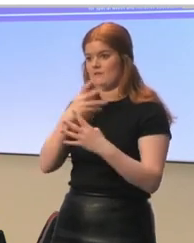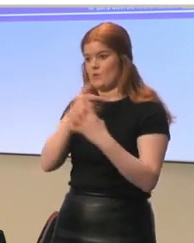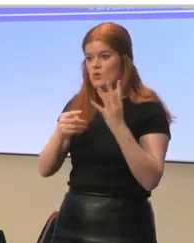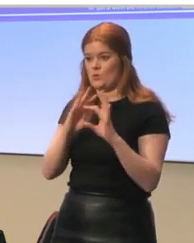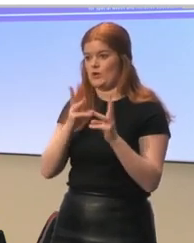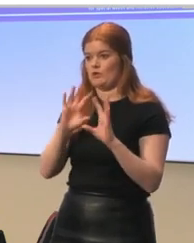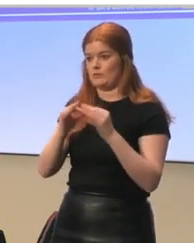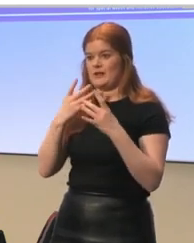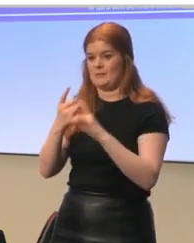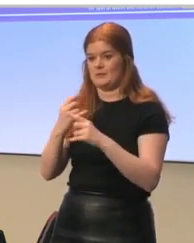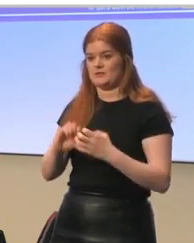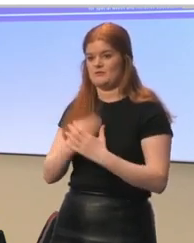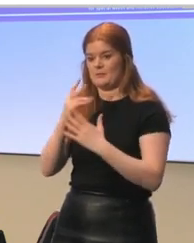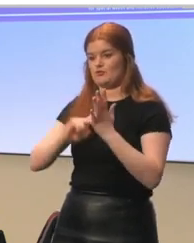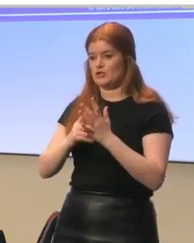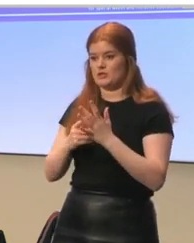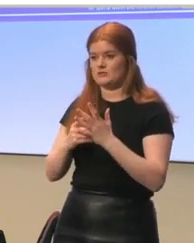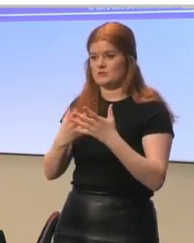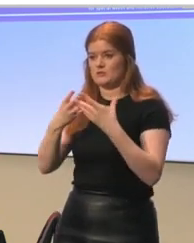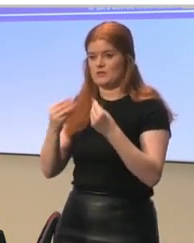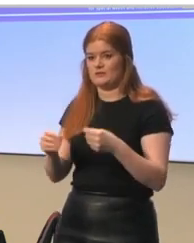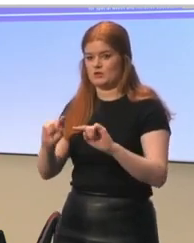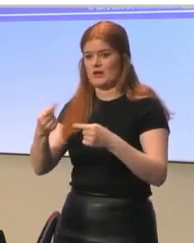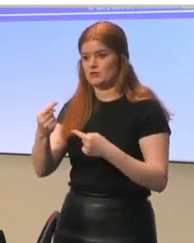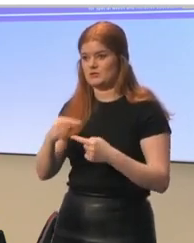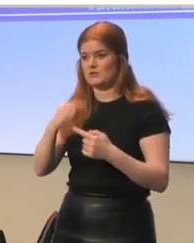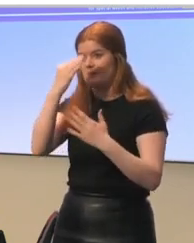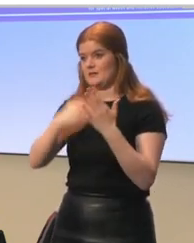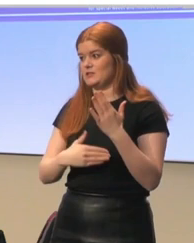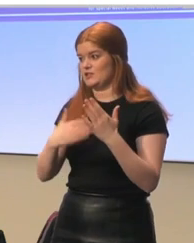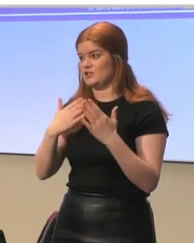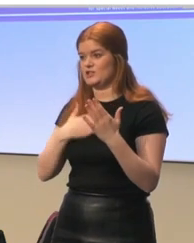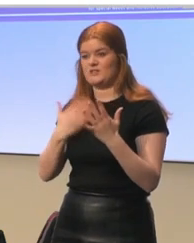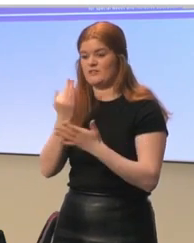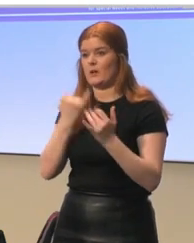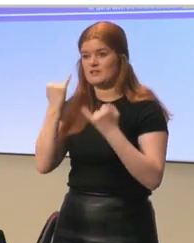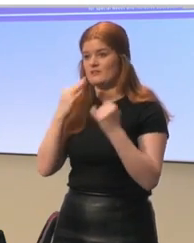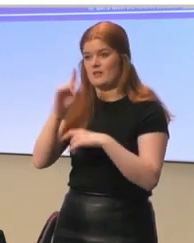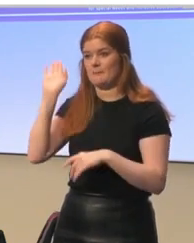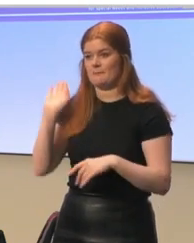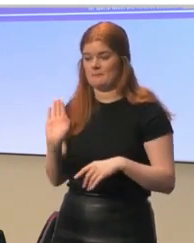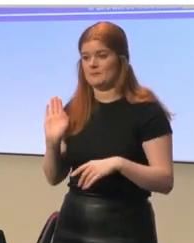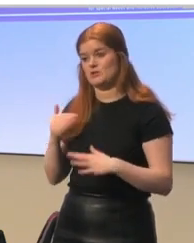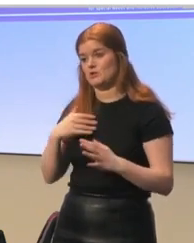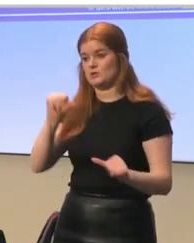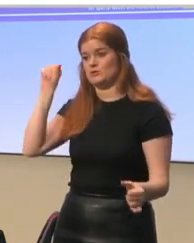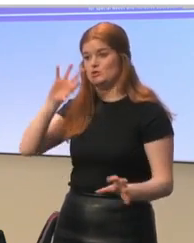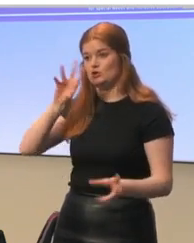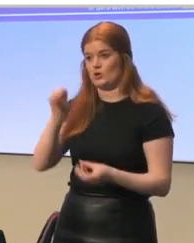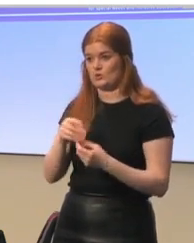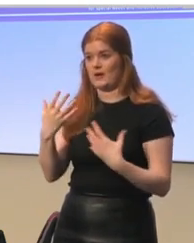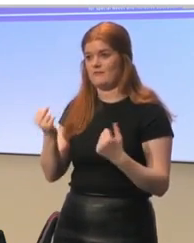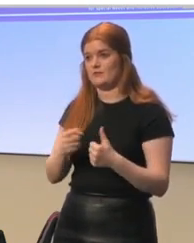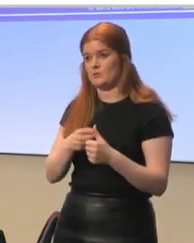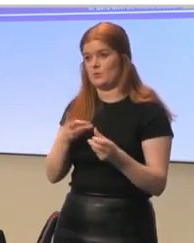to develop strategies to address and overcome challenges. And these were just suggestions for them. So, in short, we